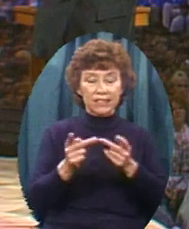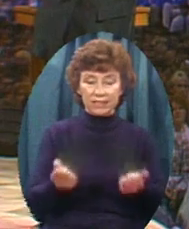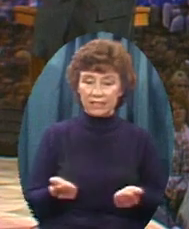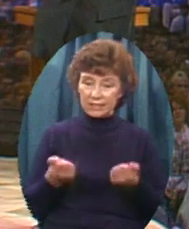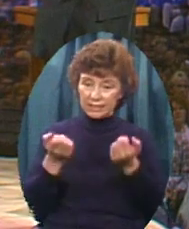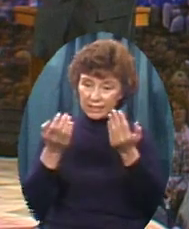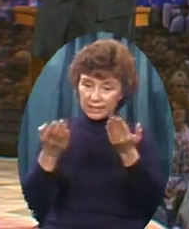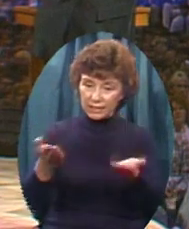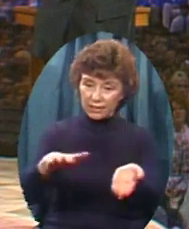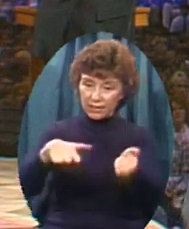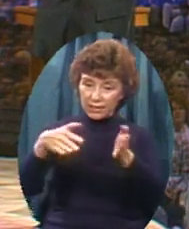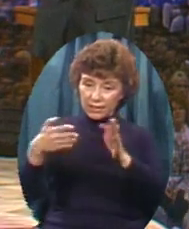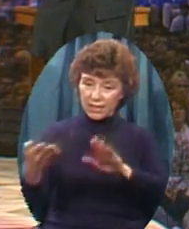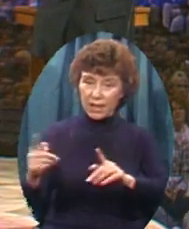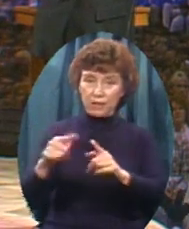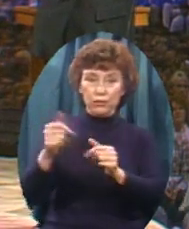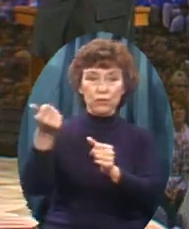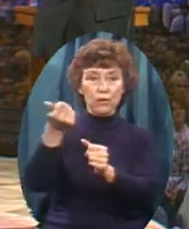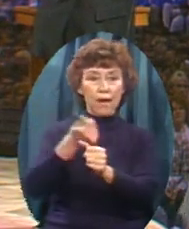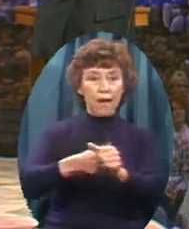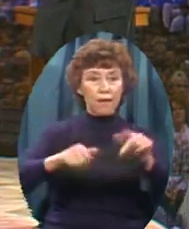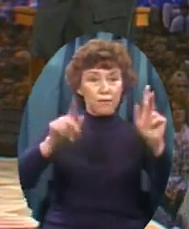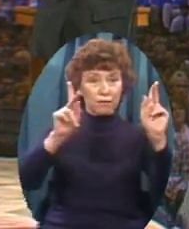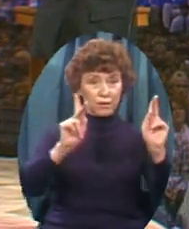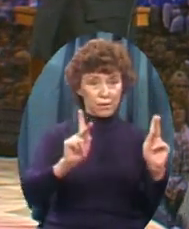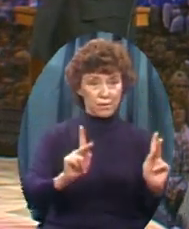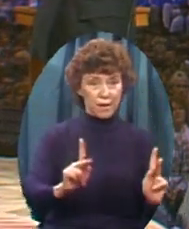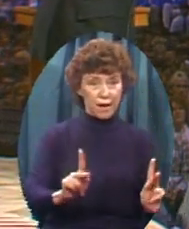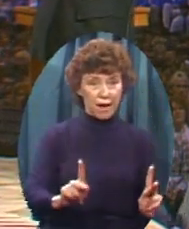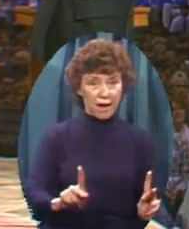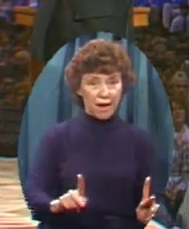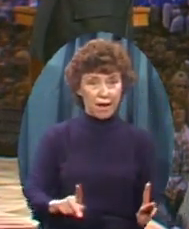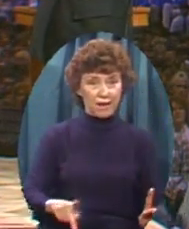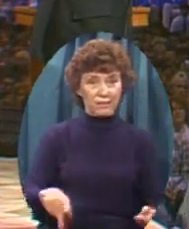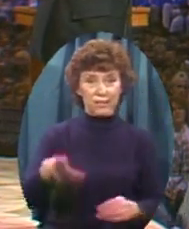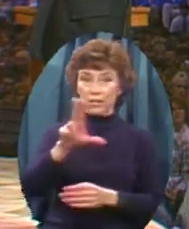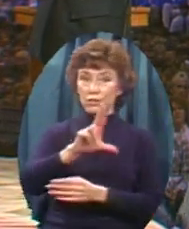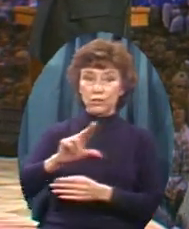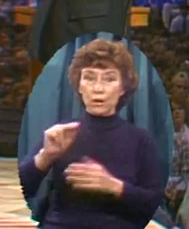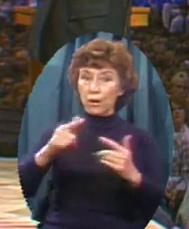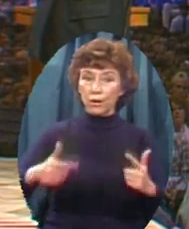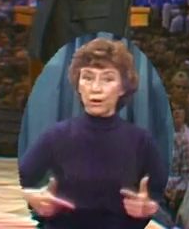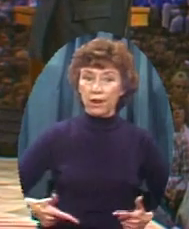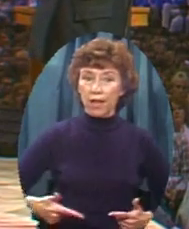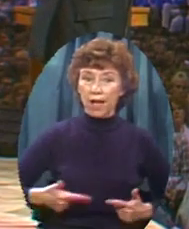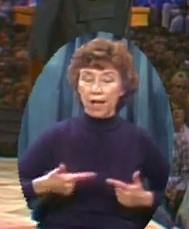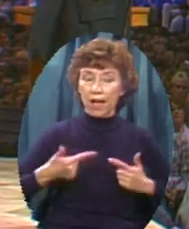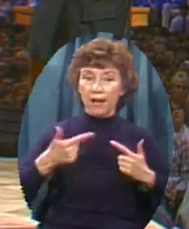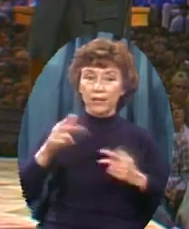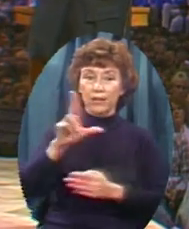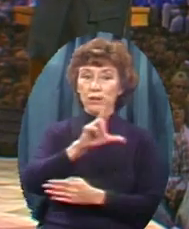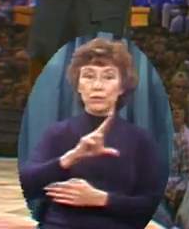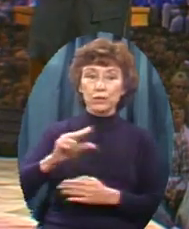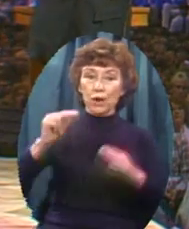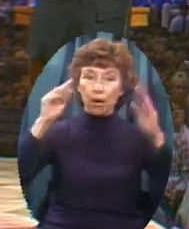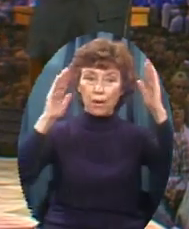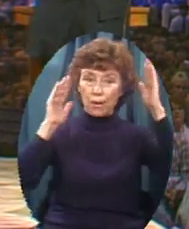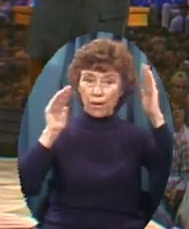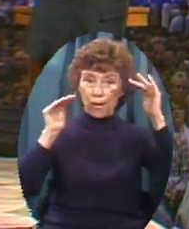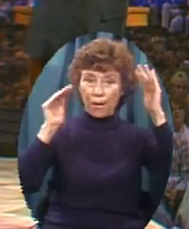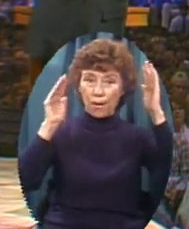To every man There's no life There's no hope